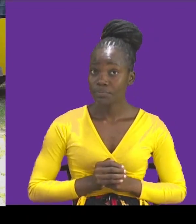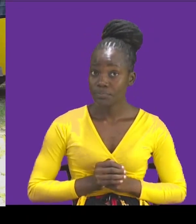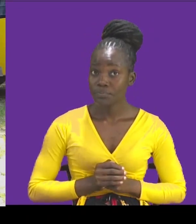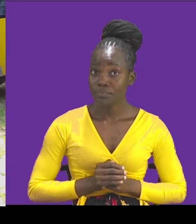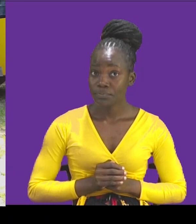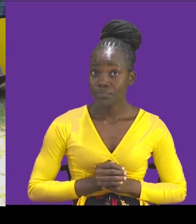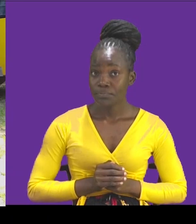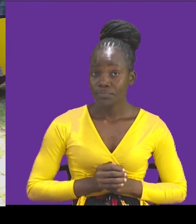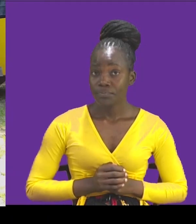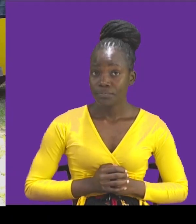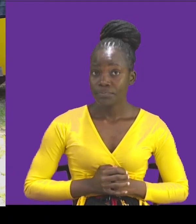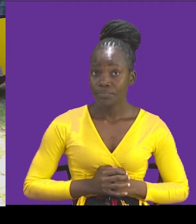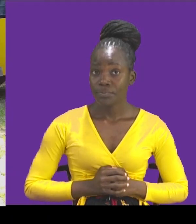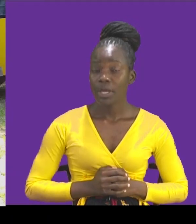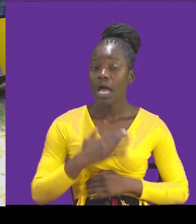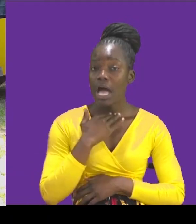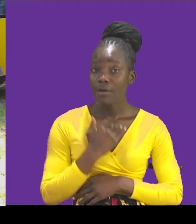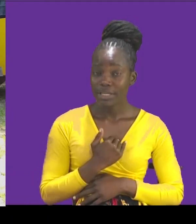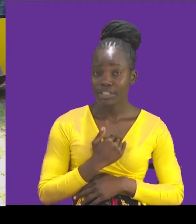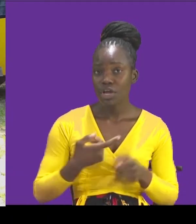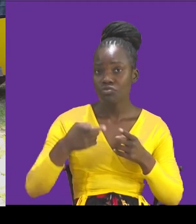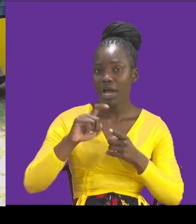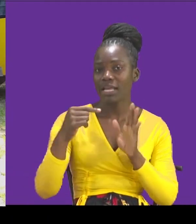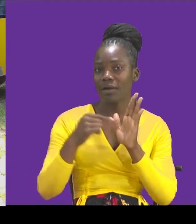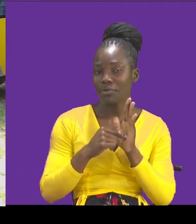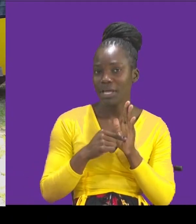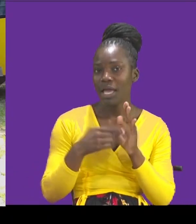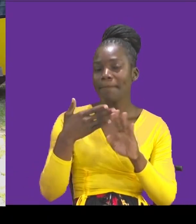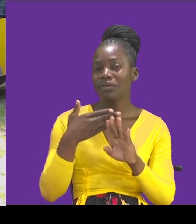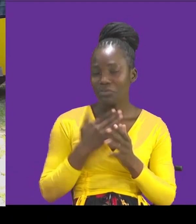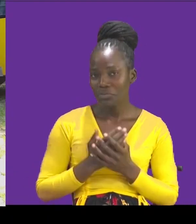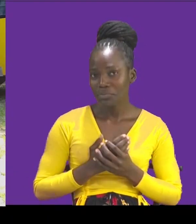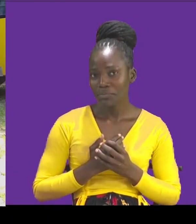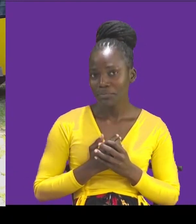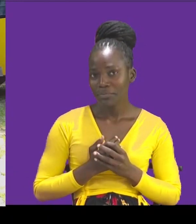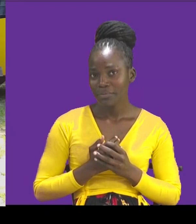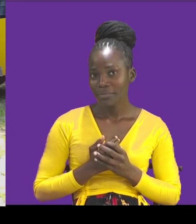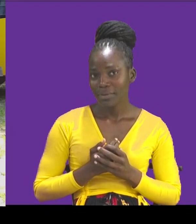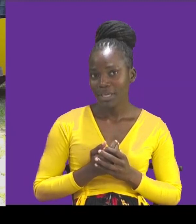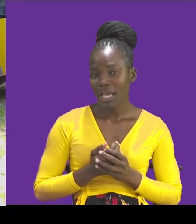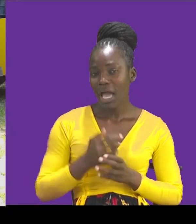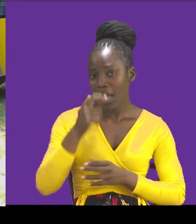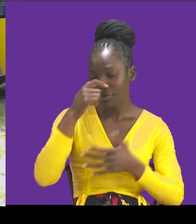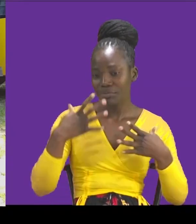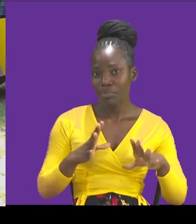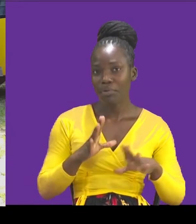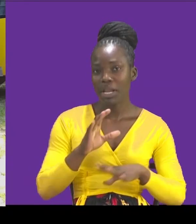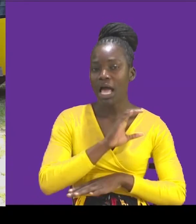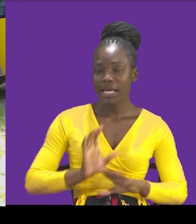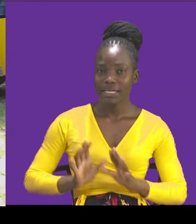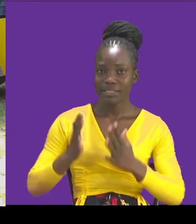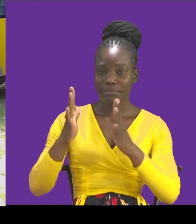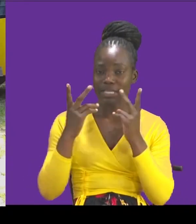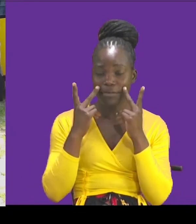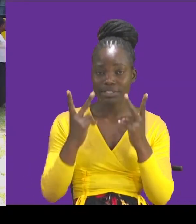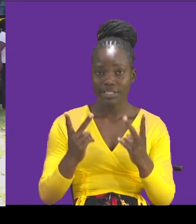And I wanted to add a point before I wish people Christmas. it's okay. I wanted to say this. I've seen